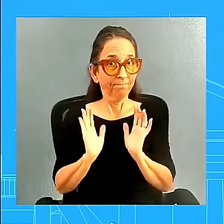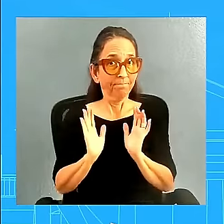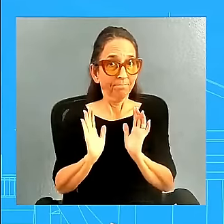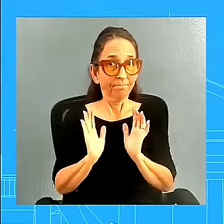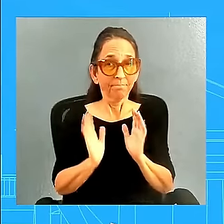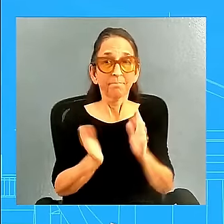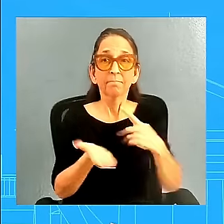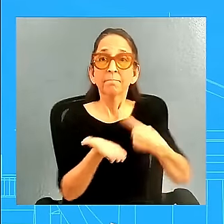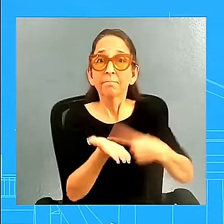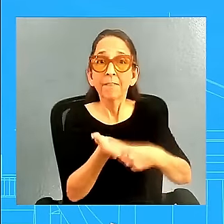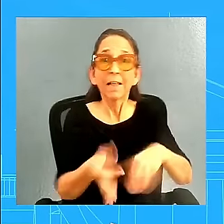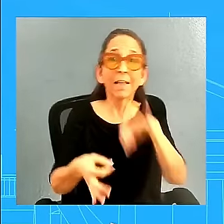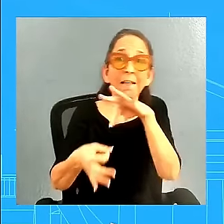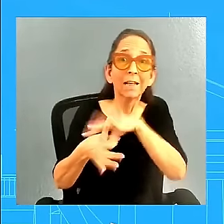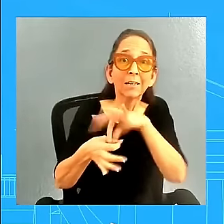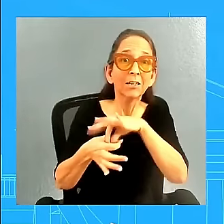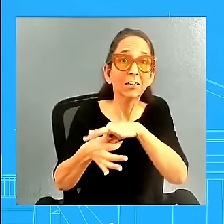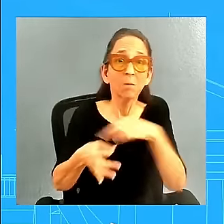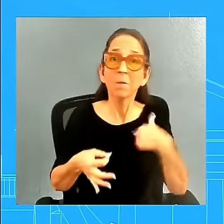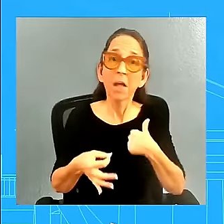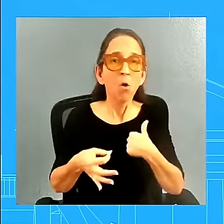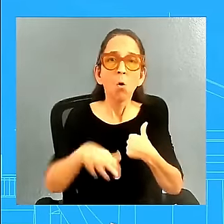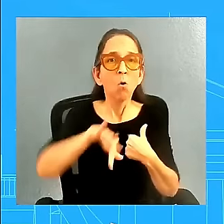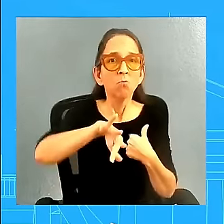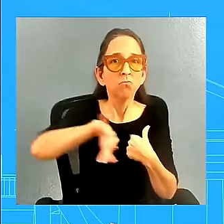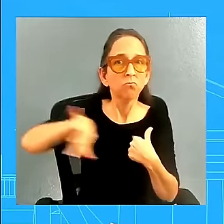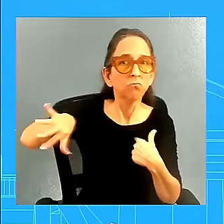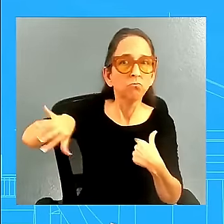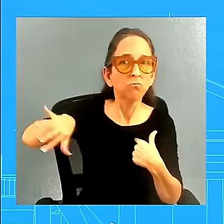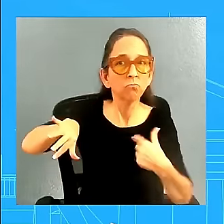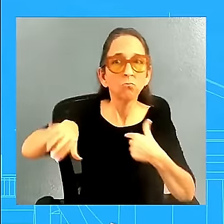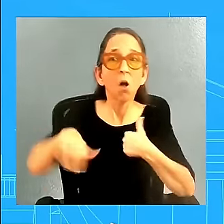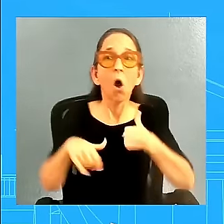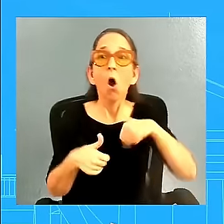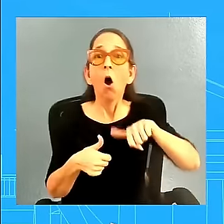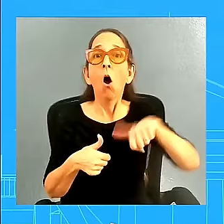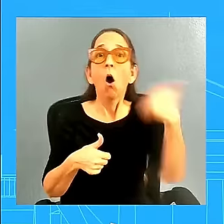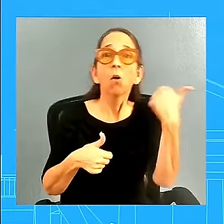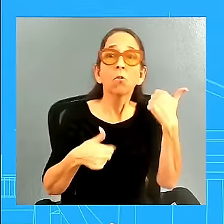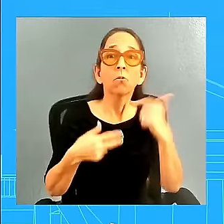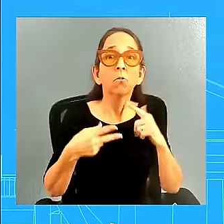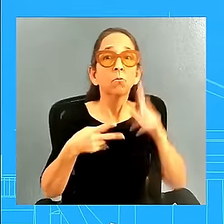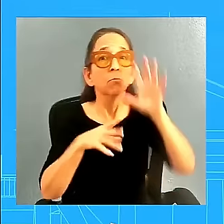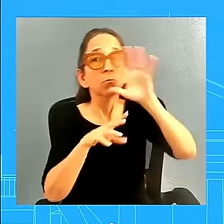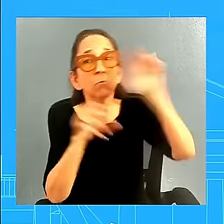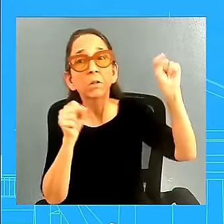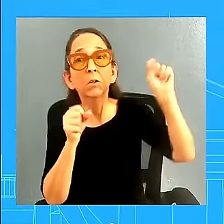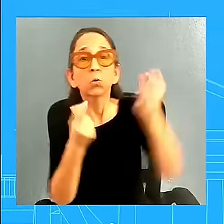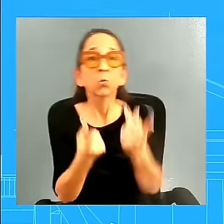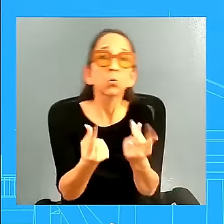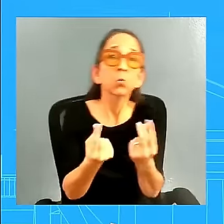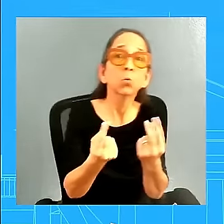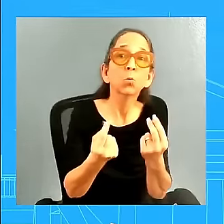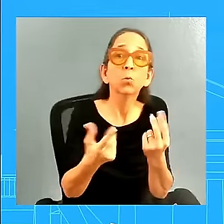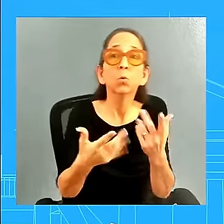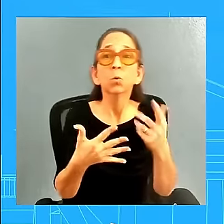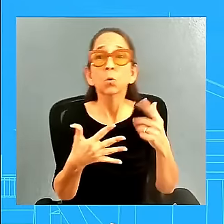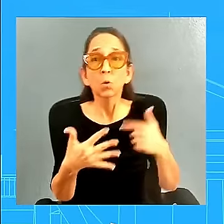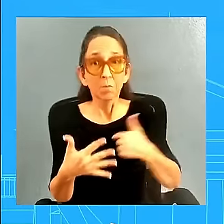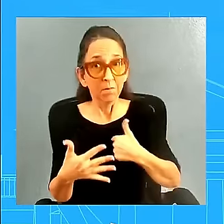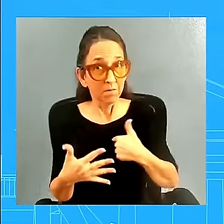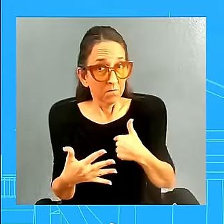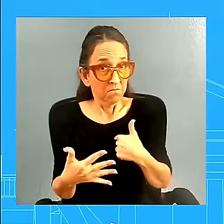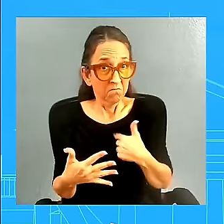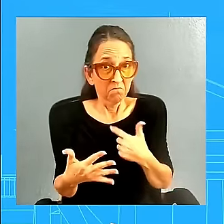something else, right? Where you talked about what he went to do on the official side. And I would read you some quotes here, some headlines that we, that we